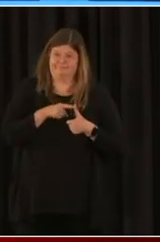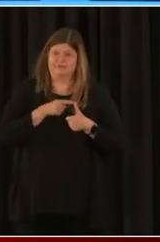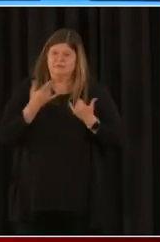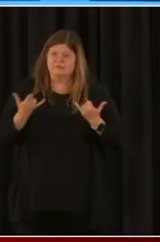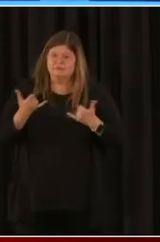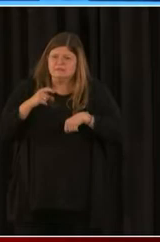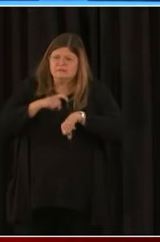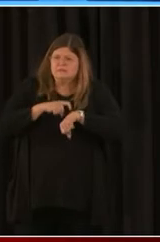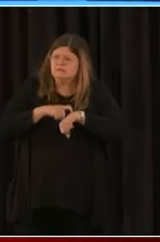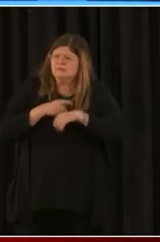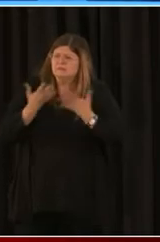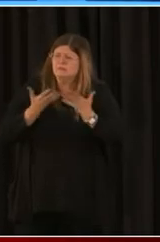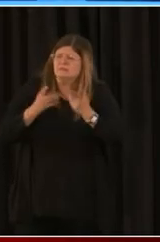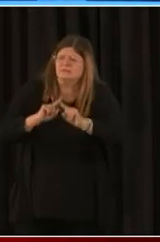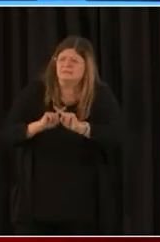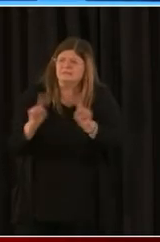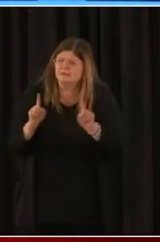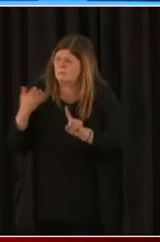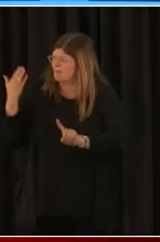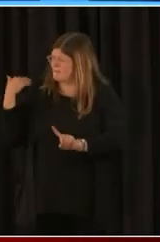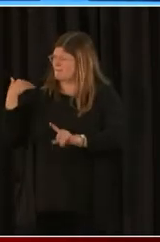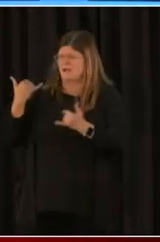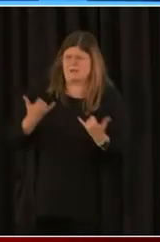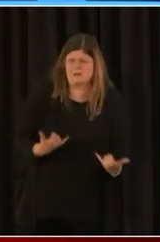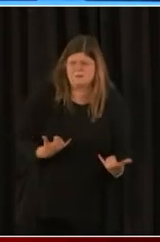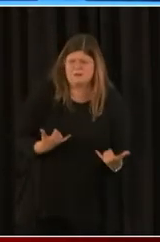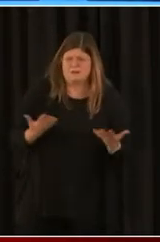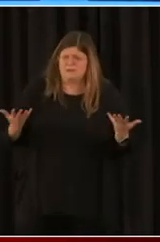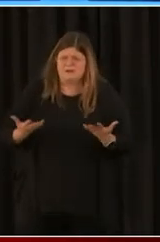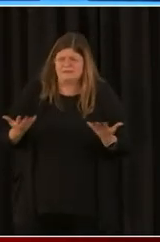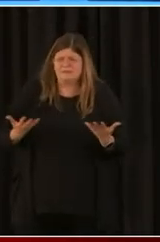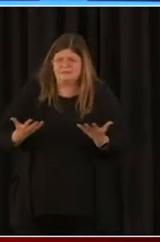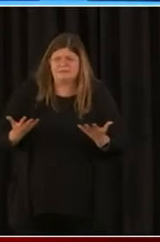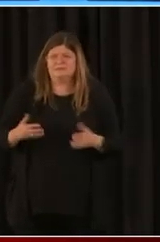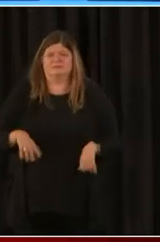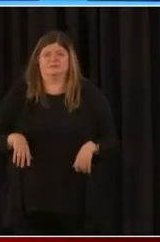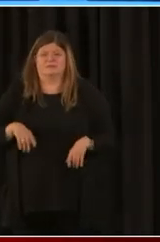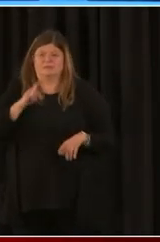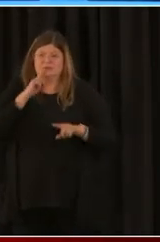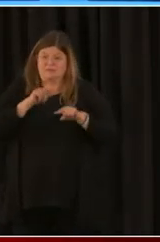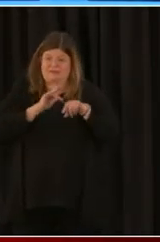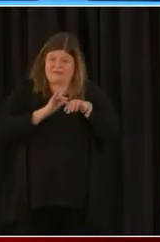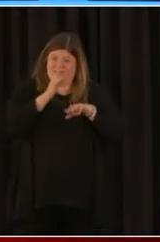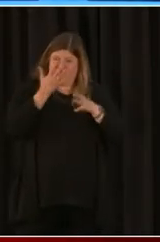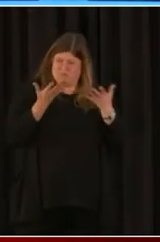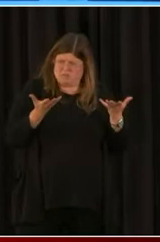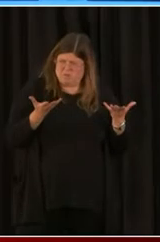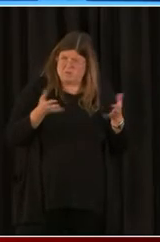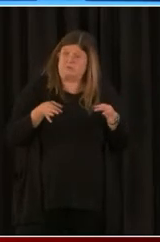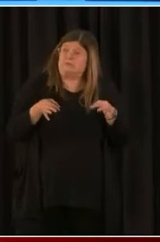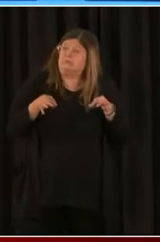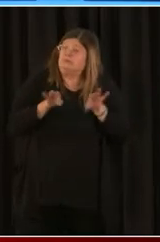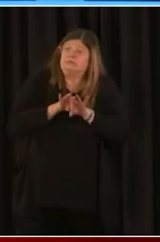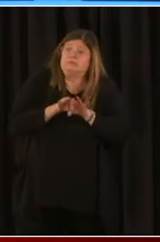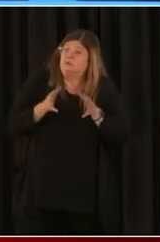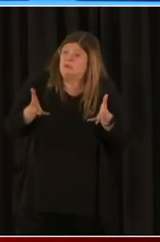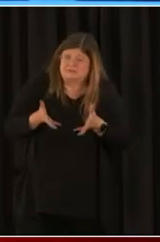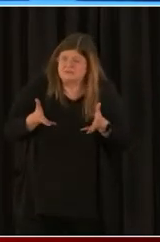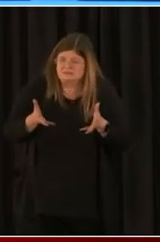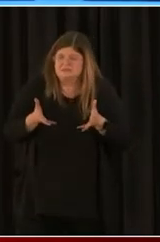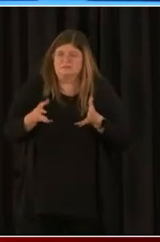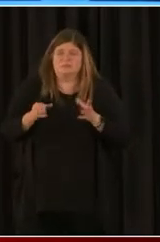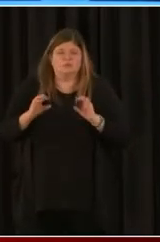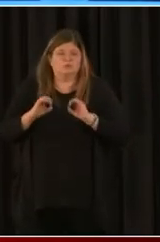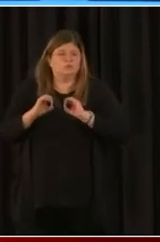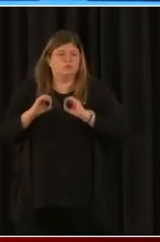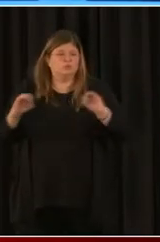So with round three, Mr. Johnson highlighted some of those things. I think the most important thing to know is that there is no real